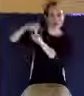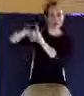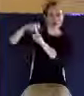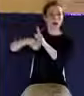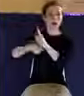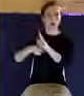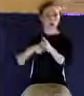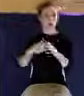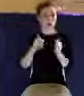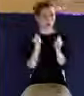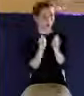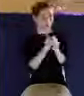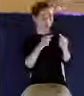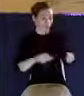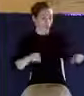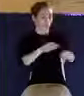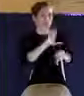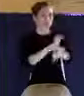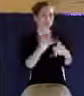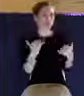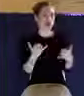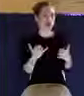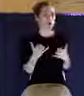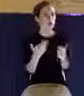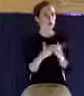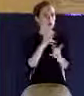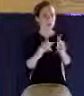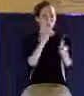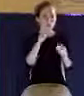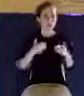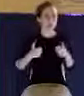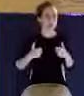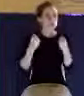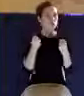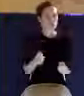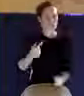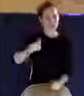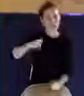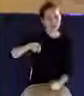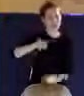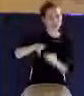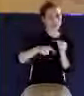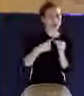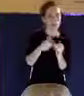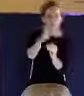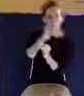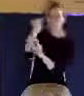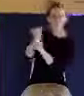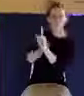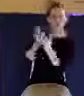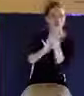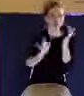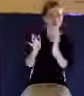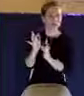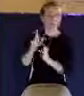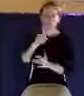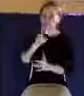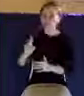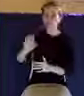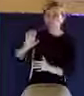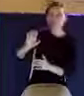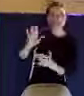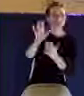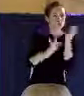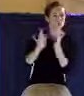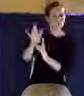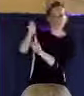don't have a strong theology about who Jesus is. And that is so foundational. It is so fundamental.